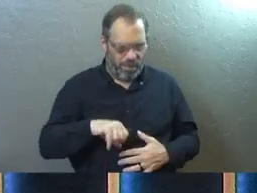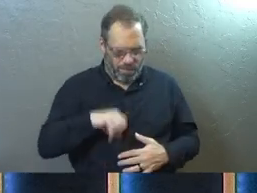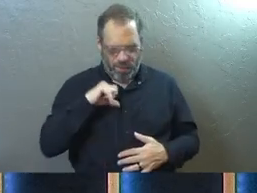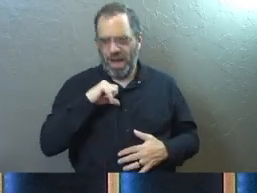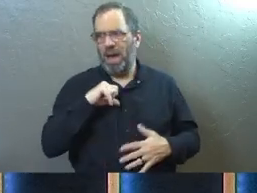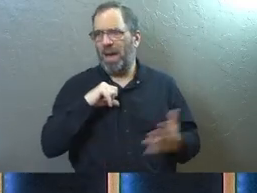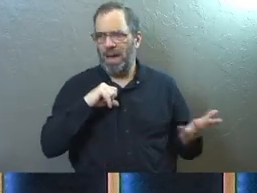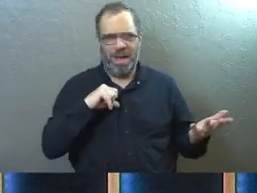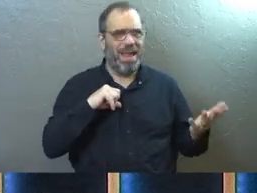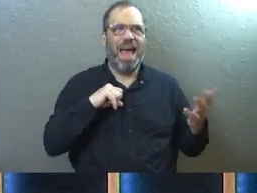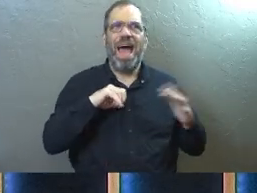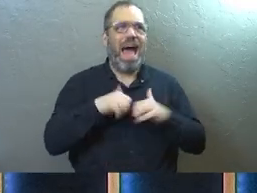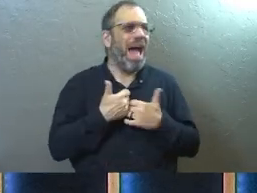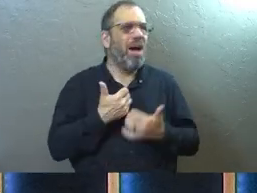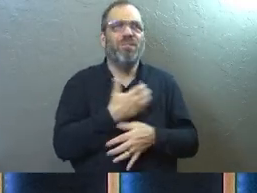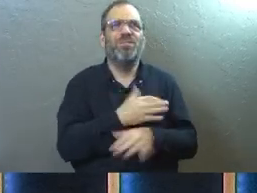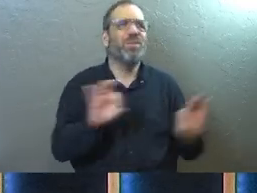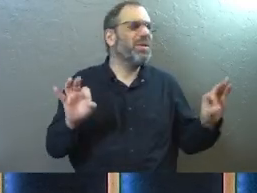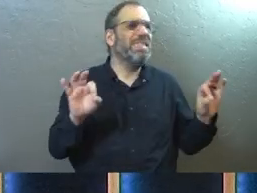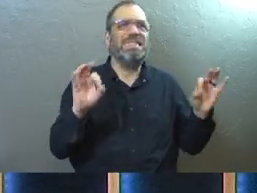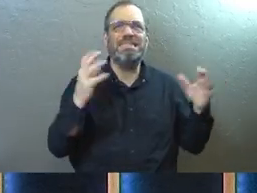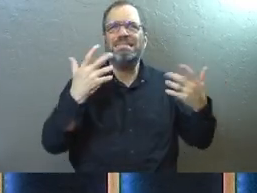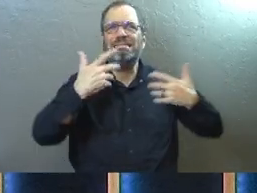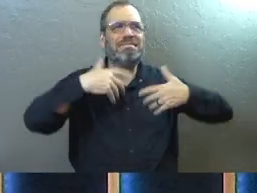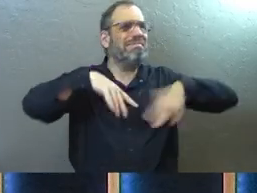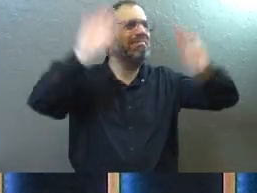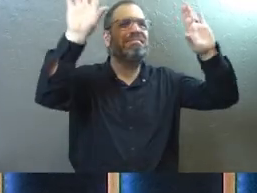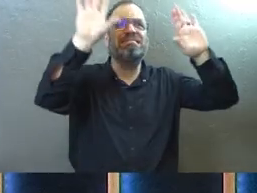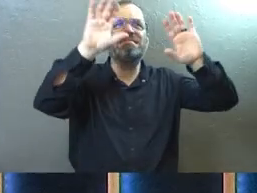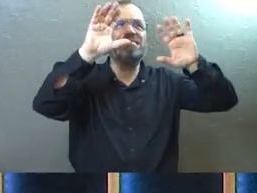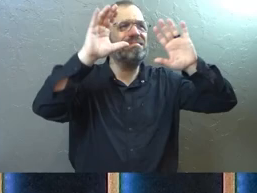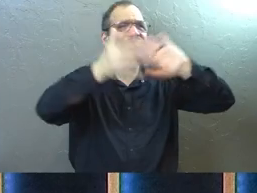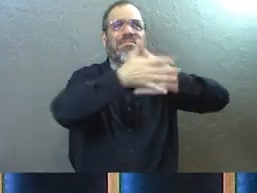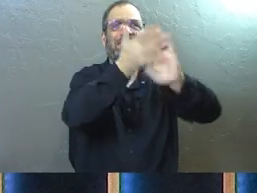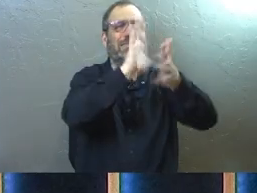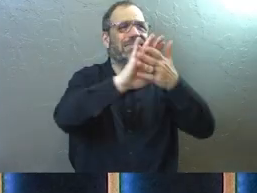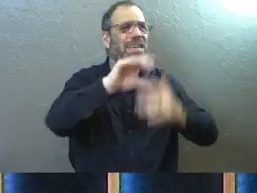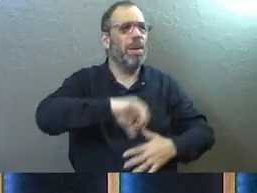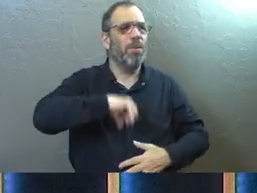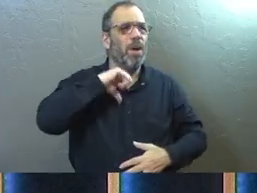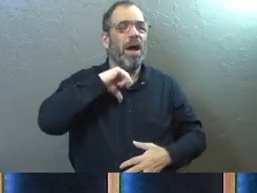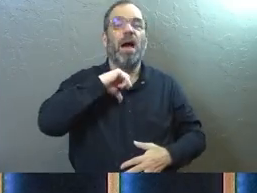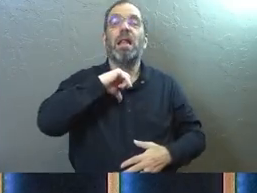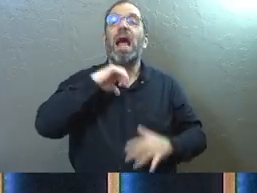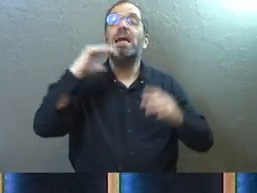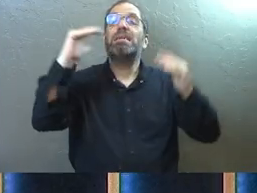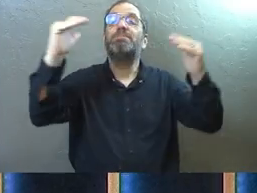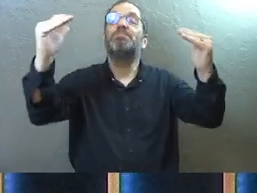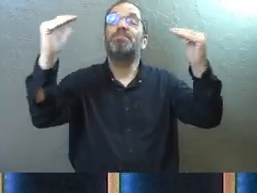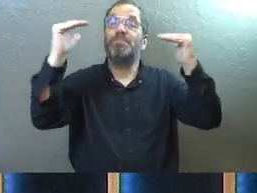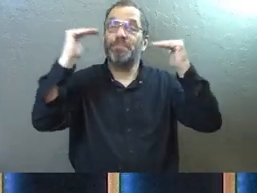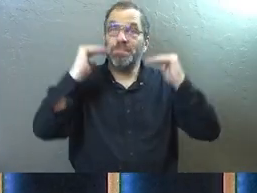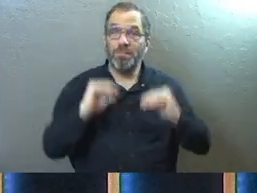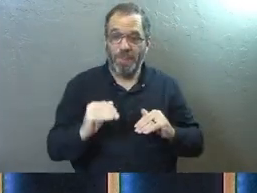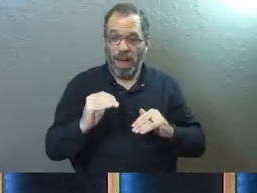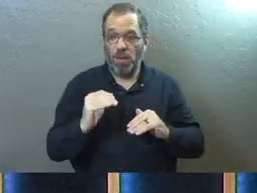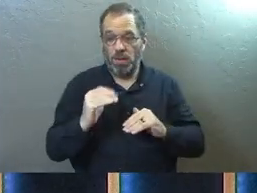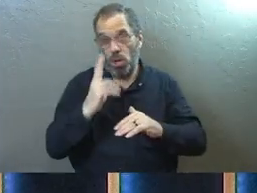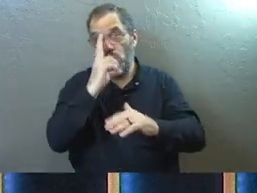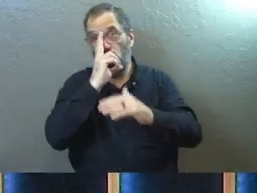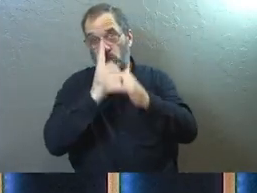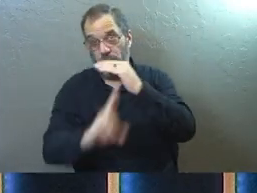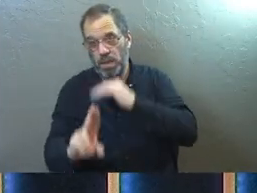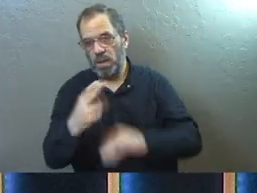some places, how do we get free of it? And, and I would just say to you, this next section where we're going to talk about humility,